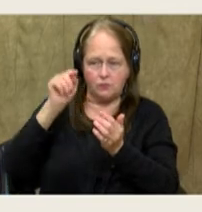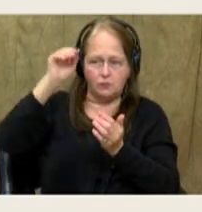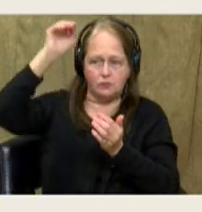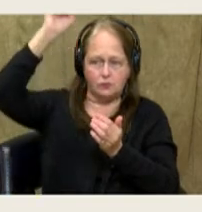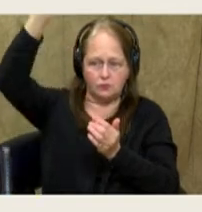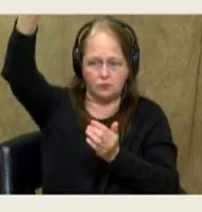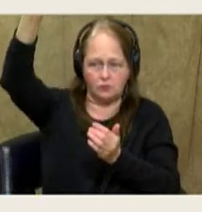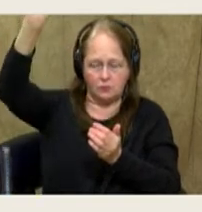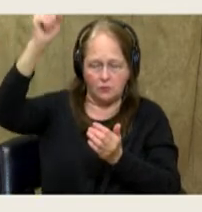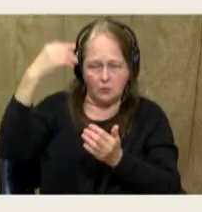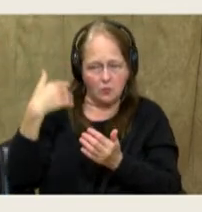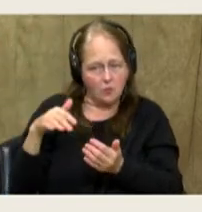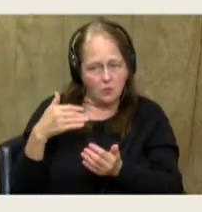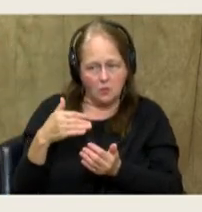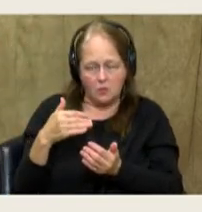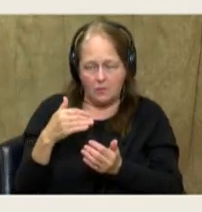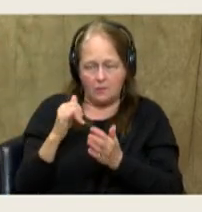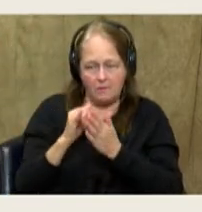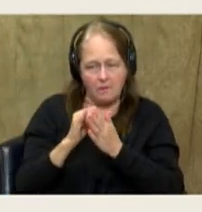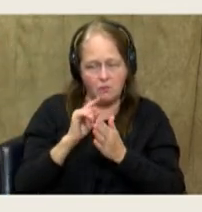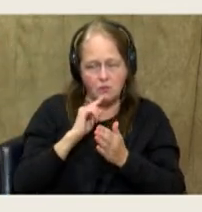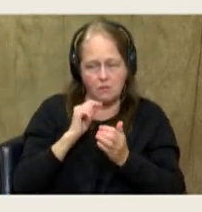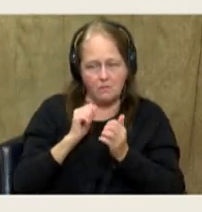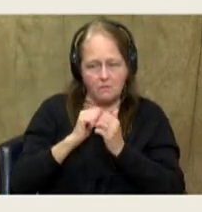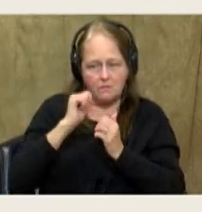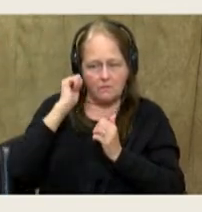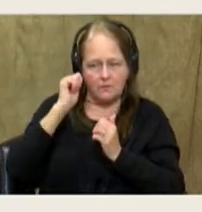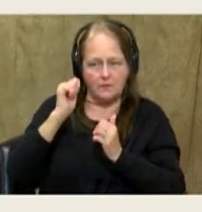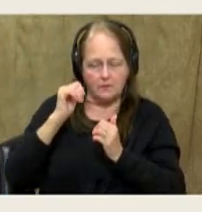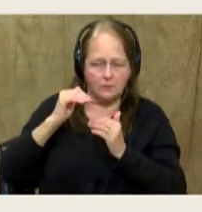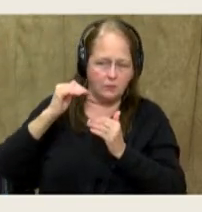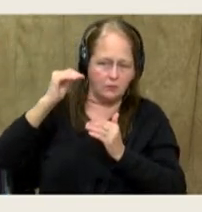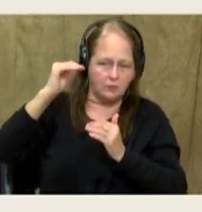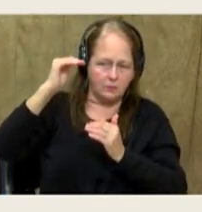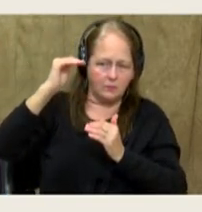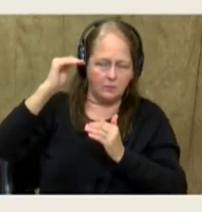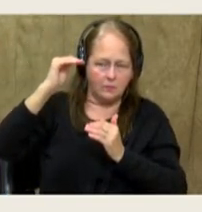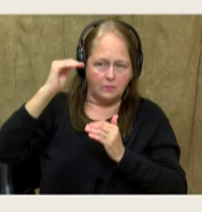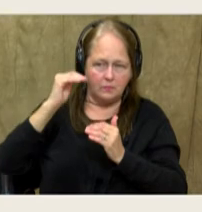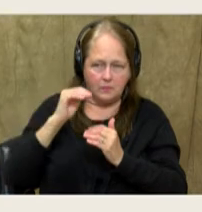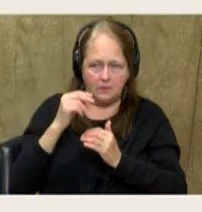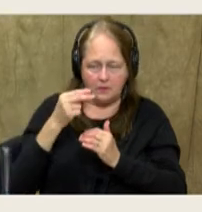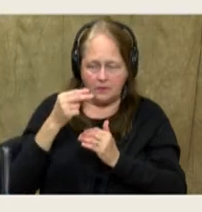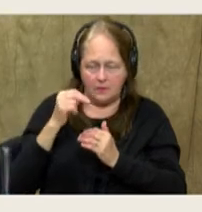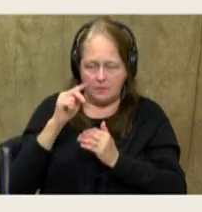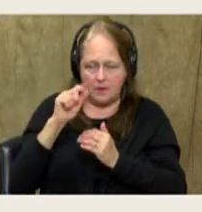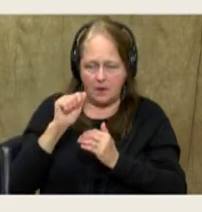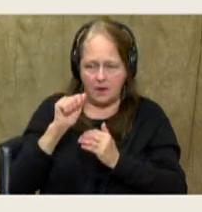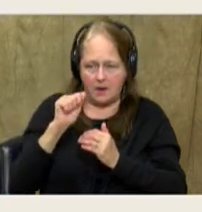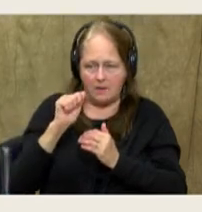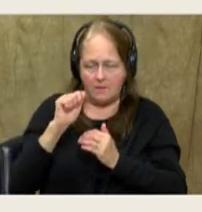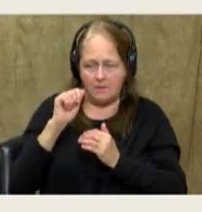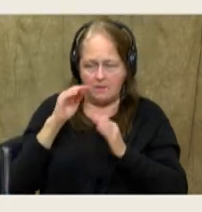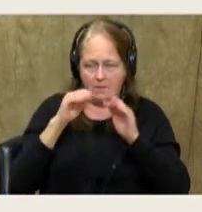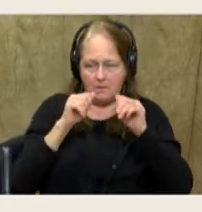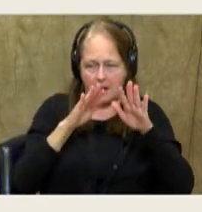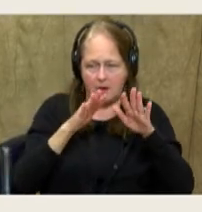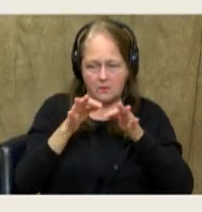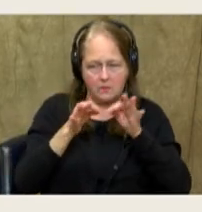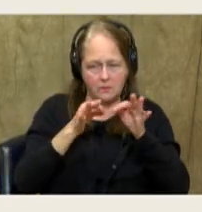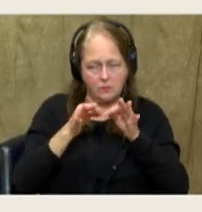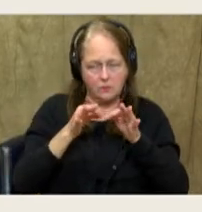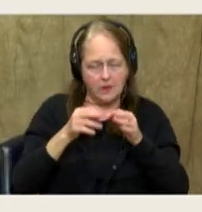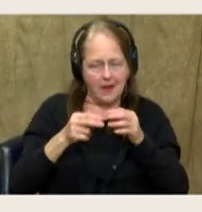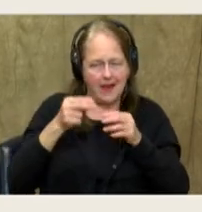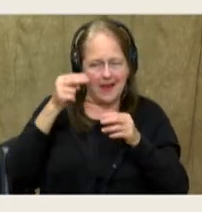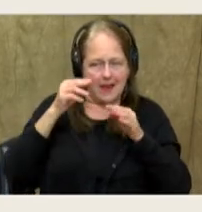So you can see where the elevation is here on the Indian subcontinent. And you've got the Himalaya Mountains right there that explain that. Those are the